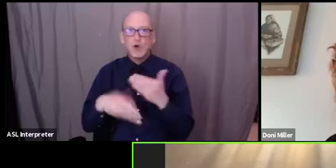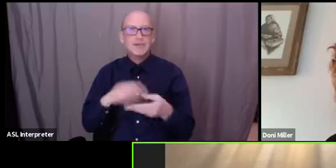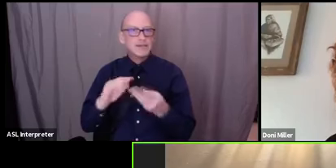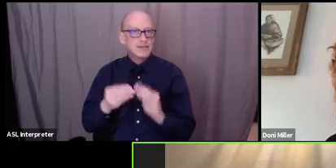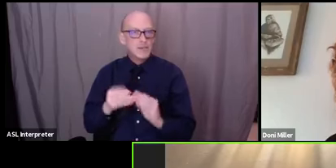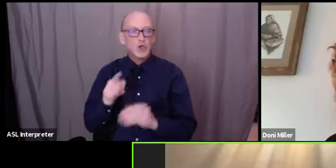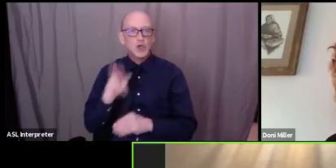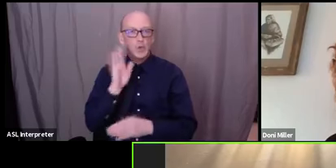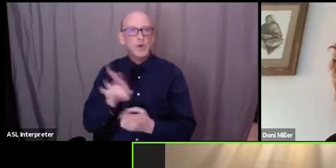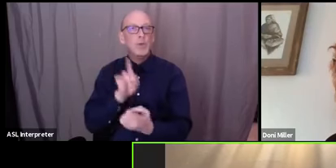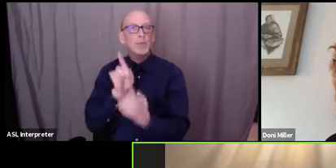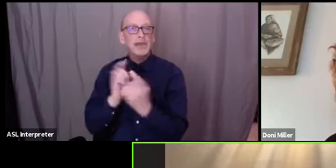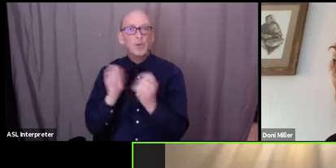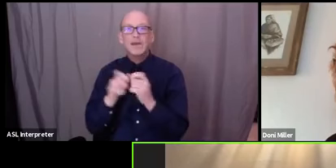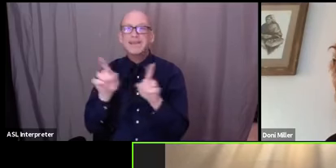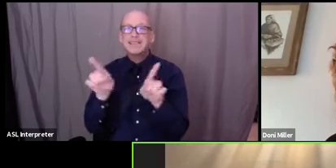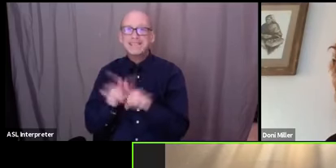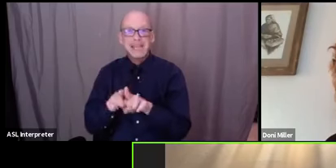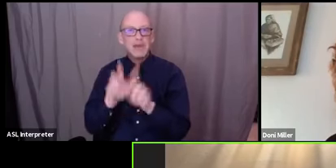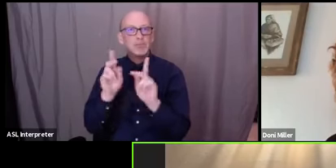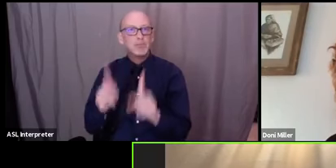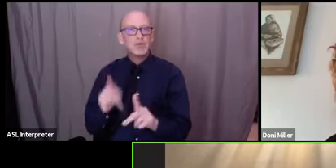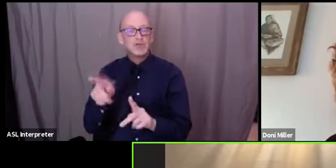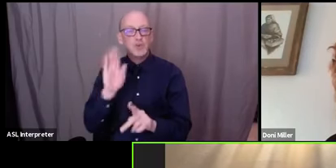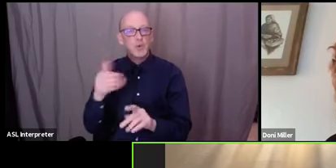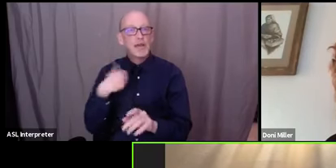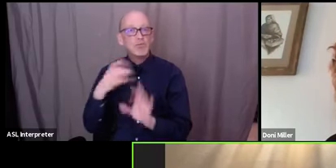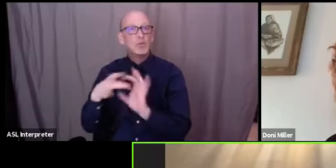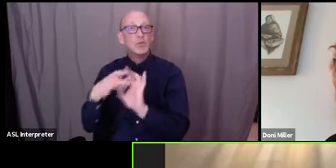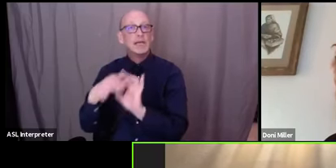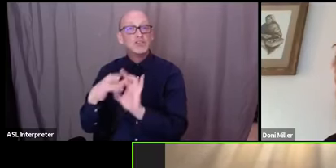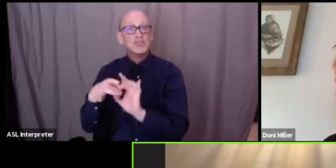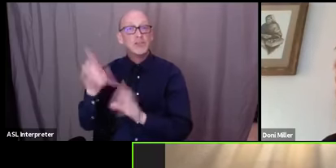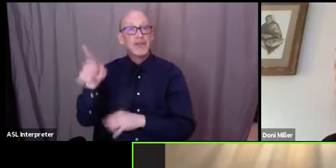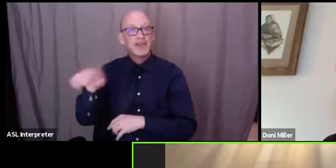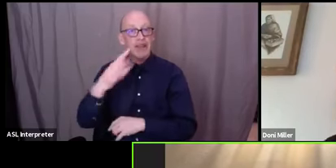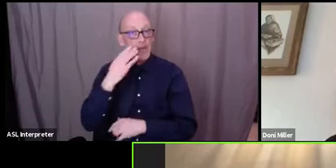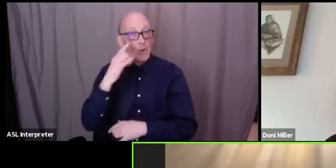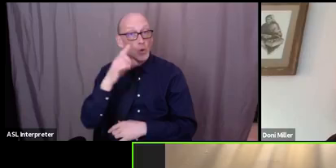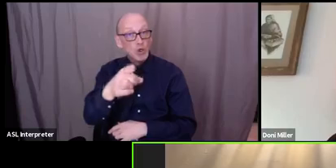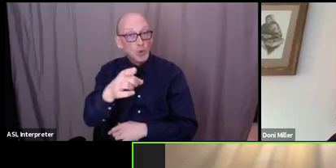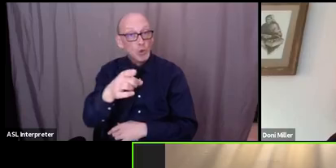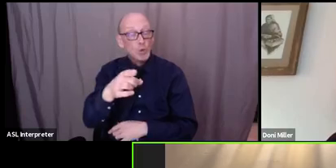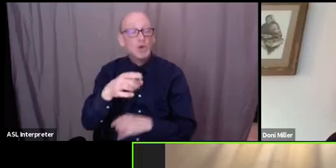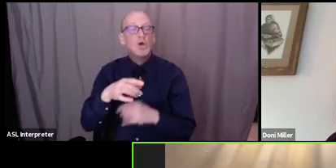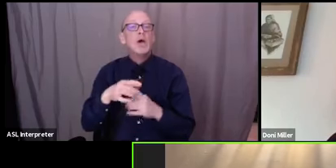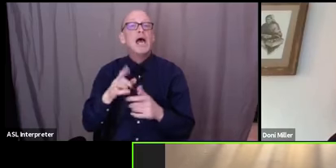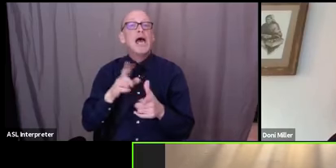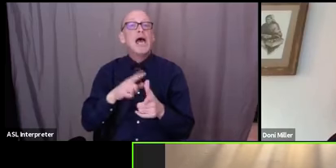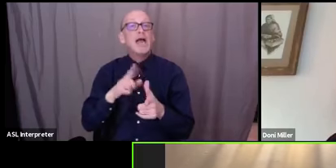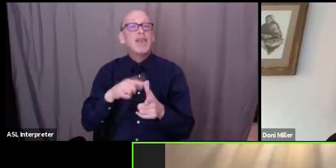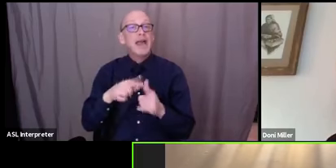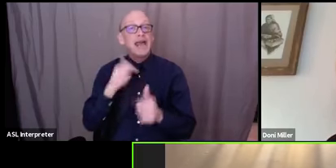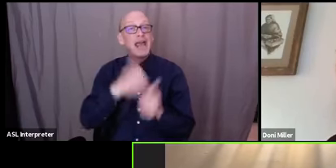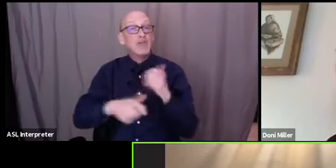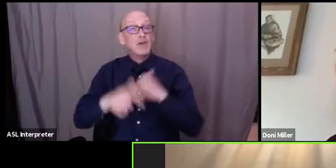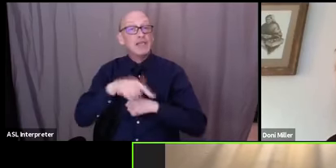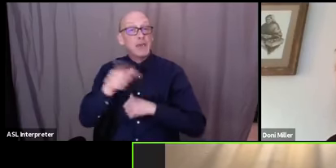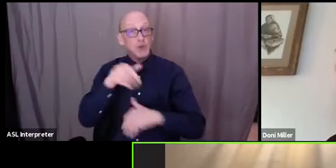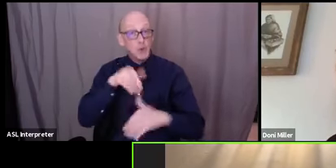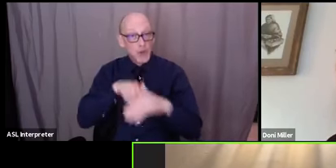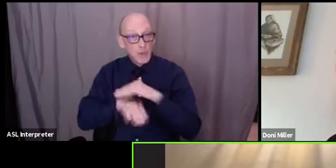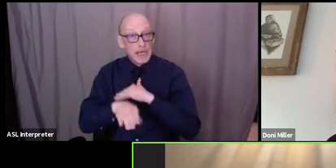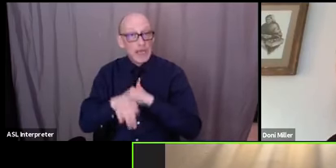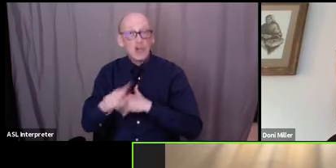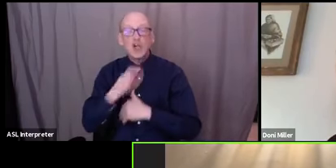meet with that same person so you'll have a relationship where they know you um that way every time you come in you're not reliving your whole